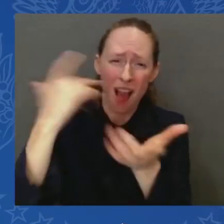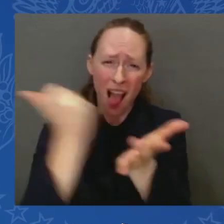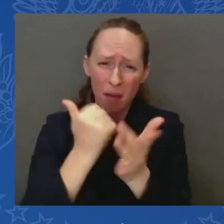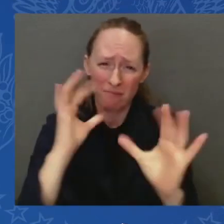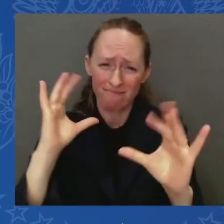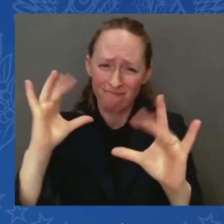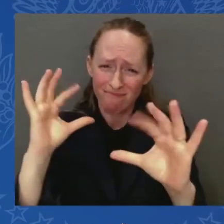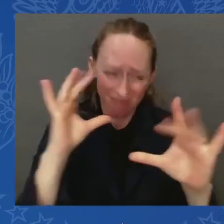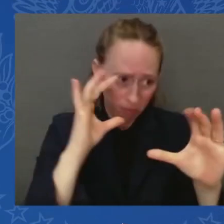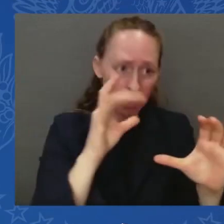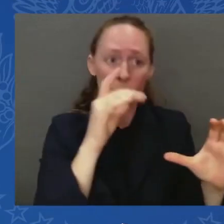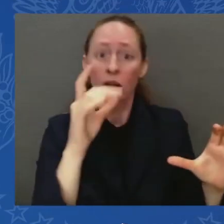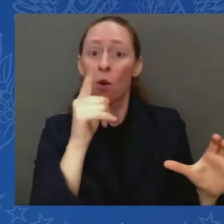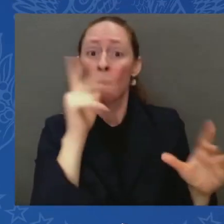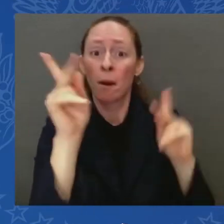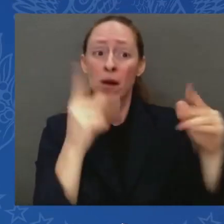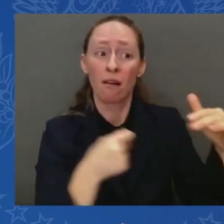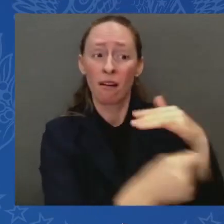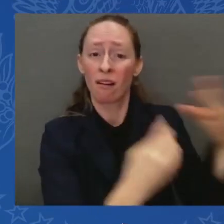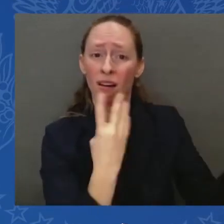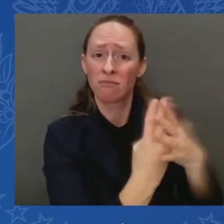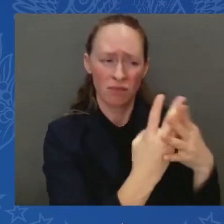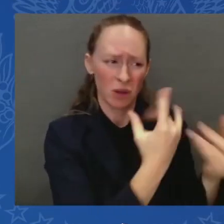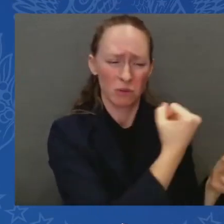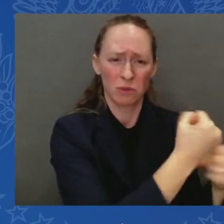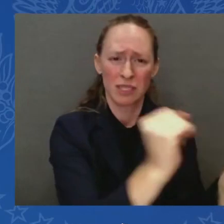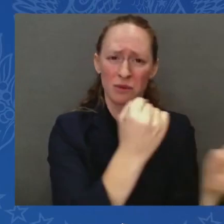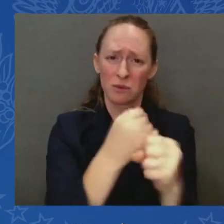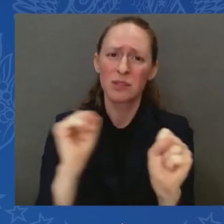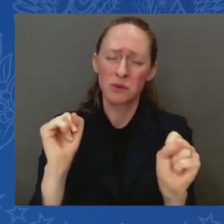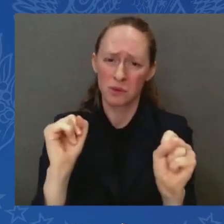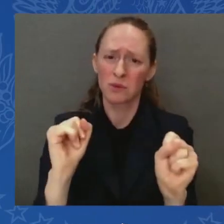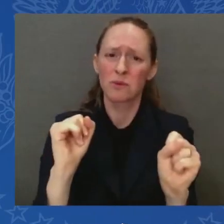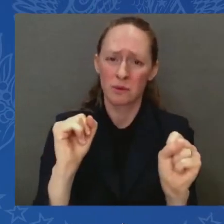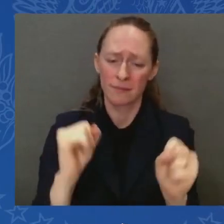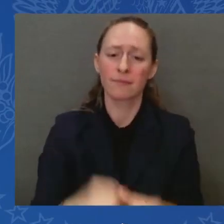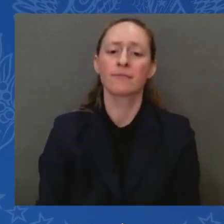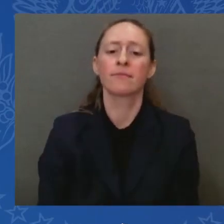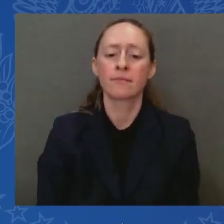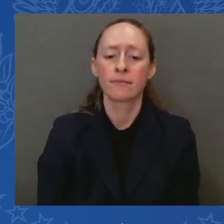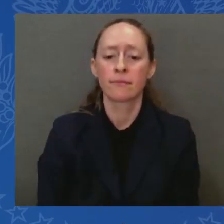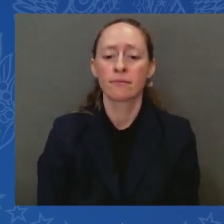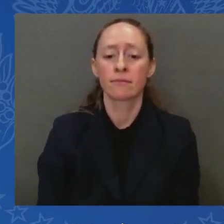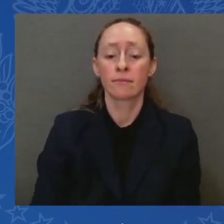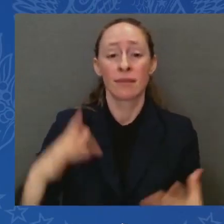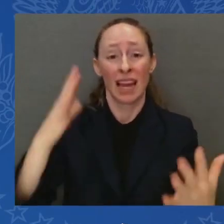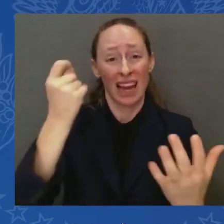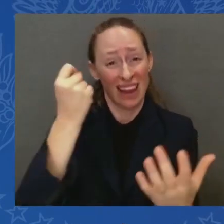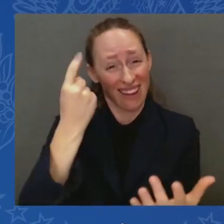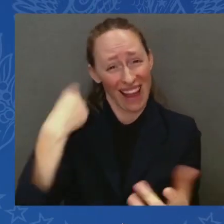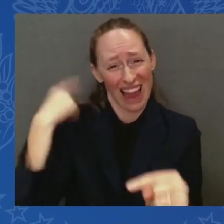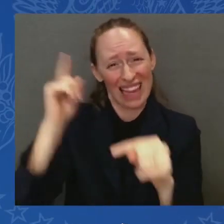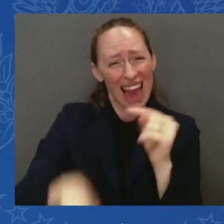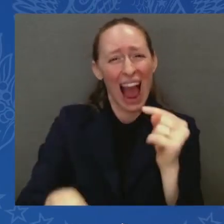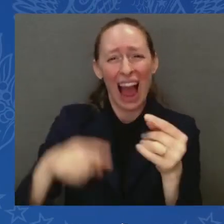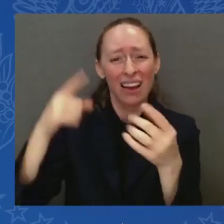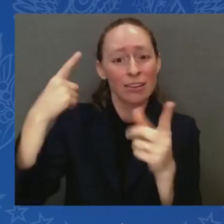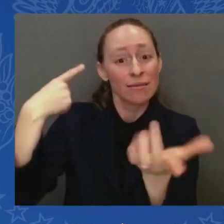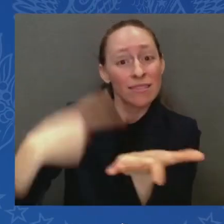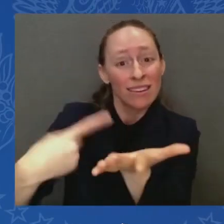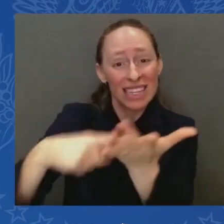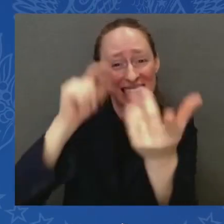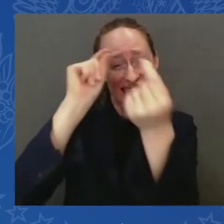let me assure you, for me, as the American president, there's no higher priority than the release and safe return of all these